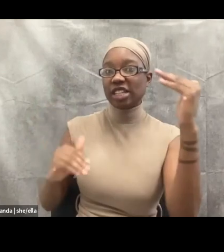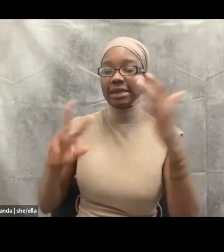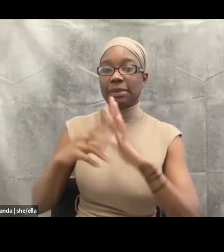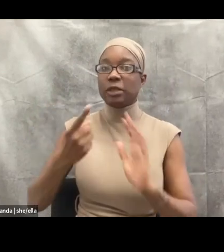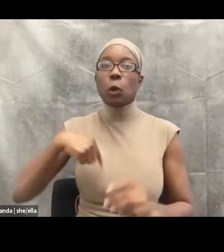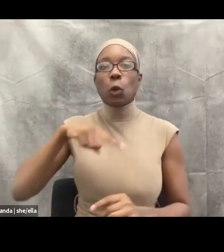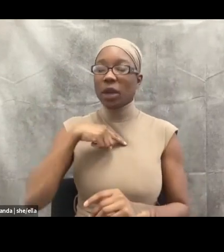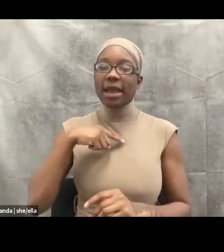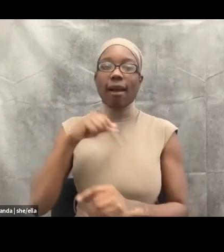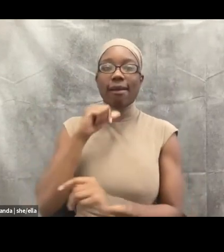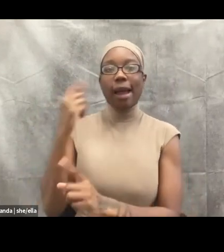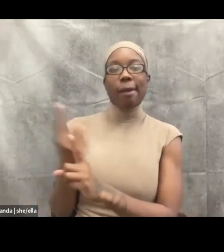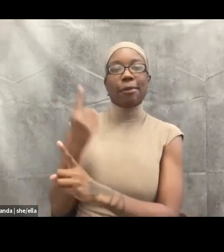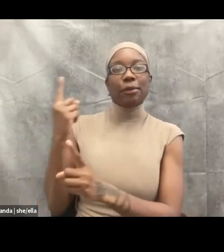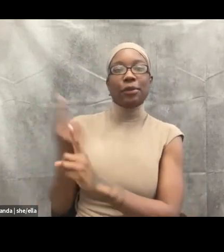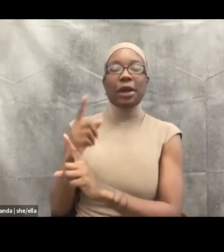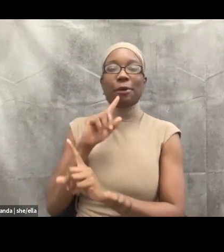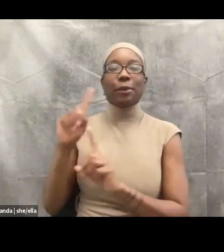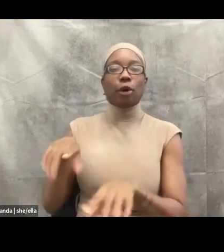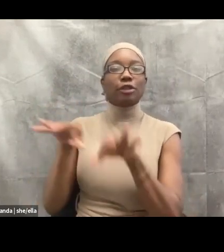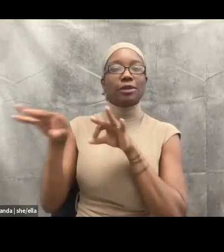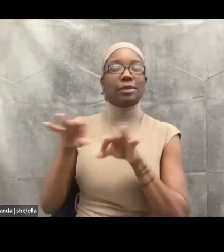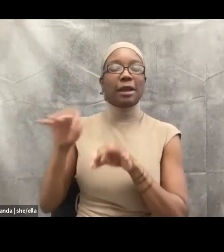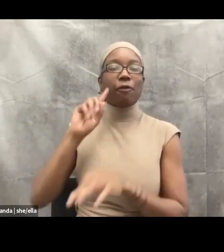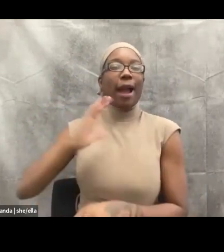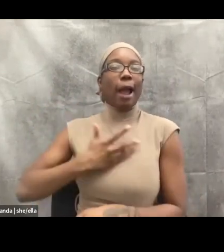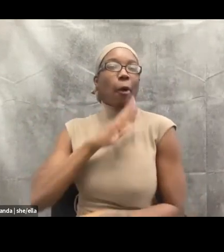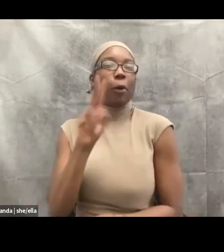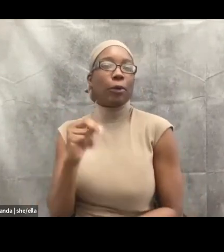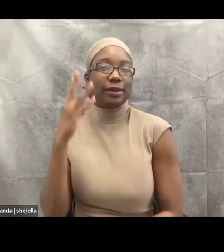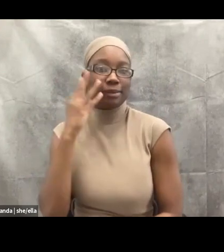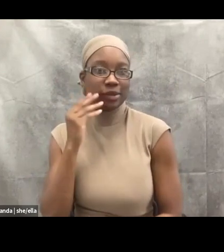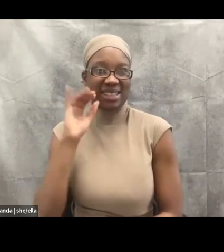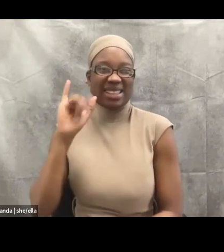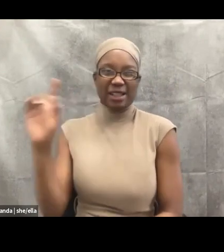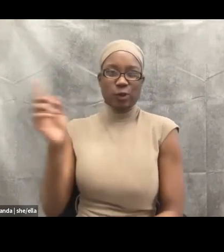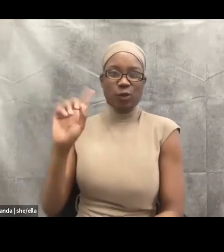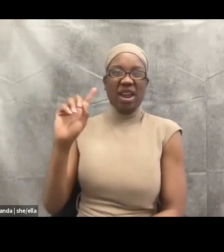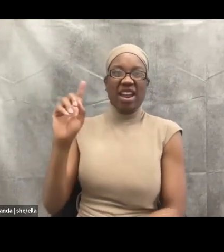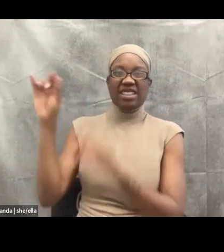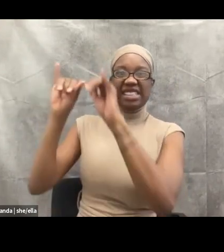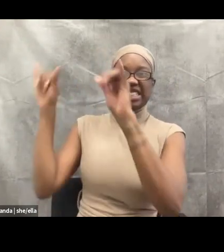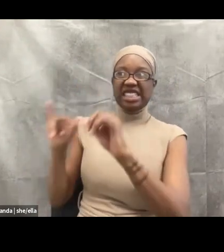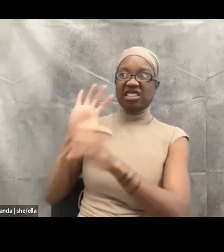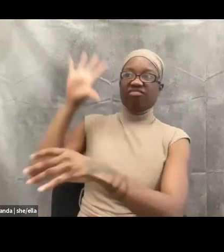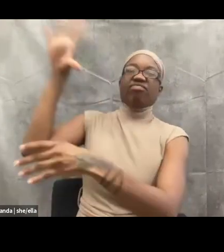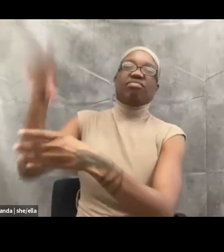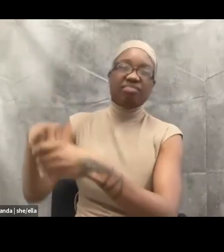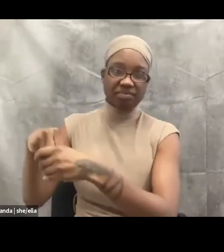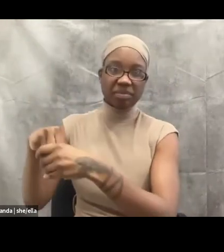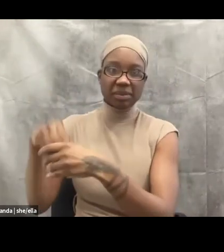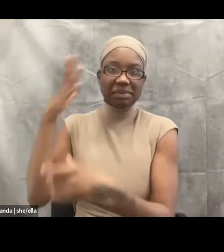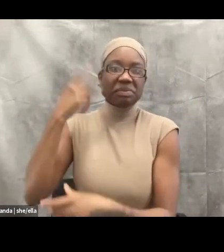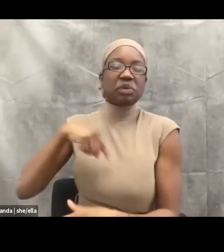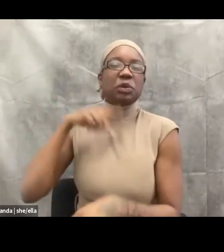intervene, um, is because of testimonial injustice. Um, then there's this sort of setup that sane people want to